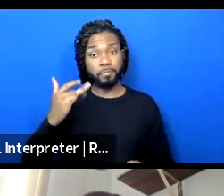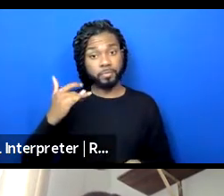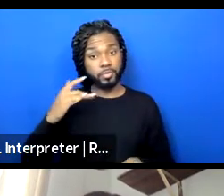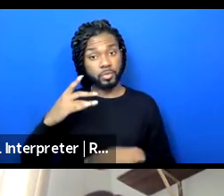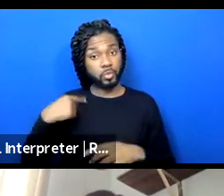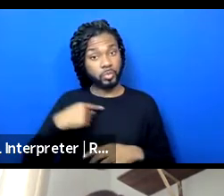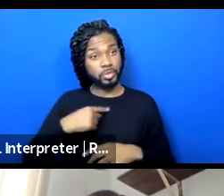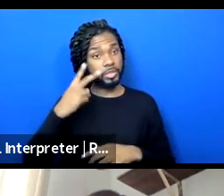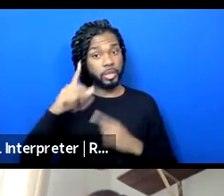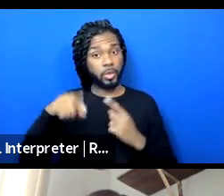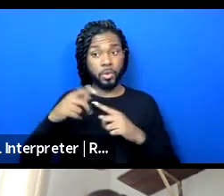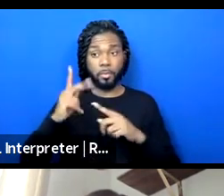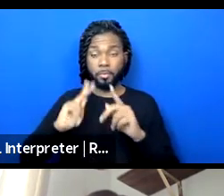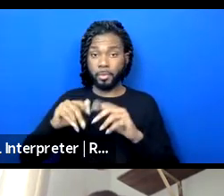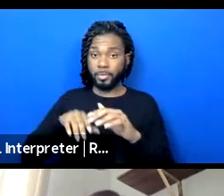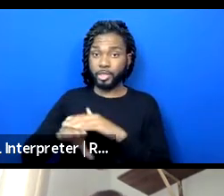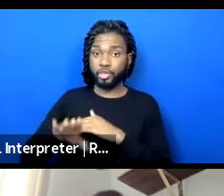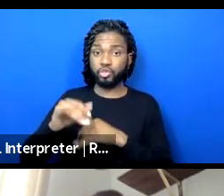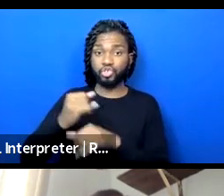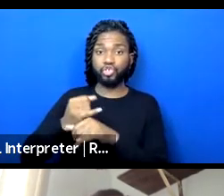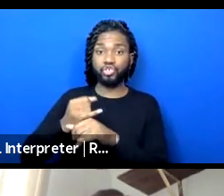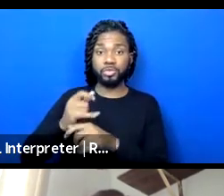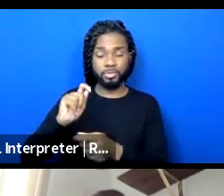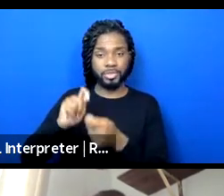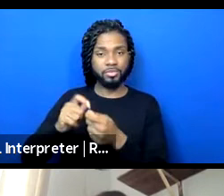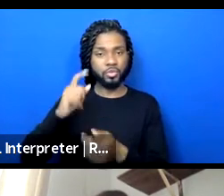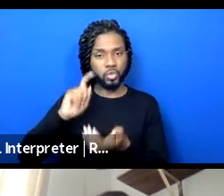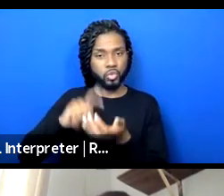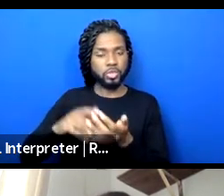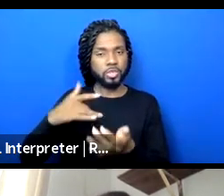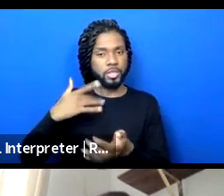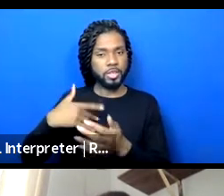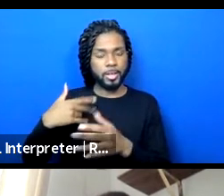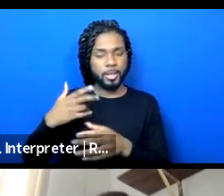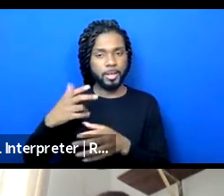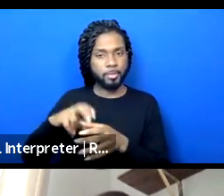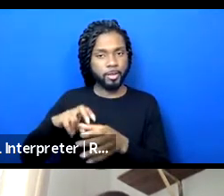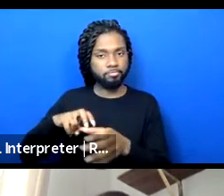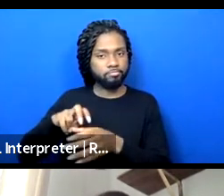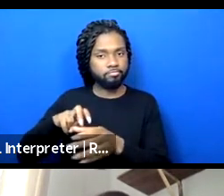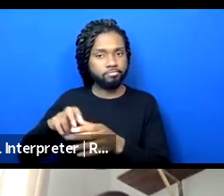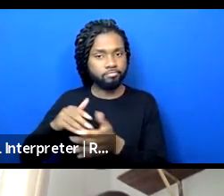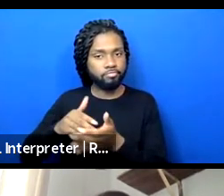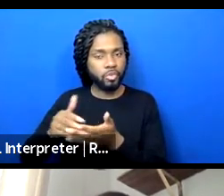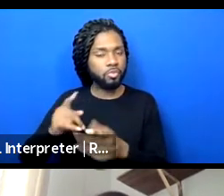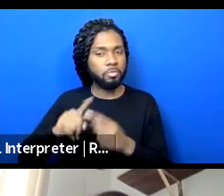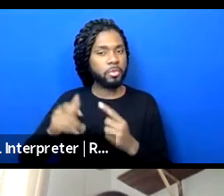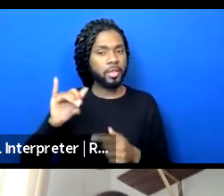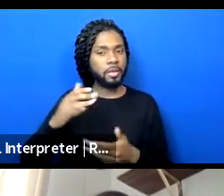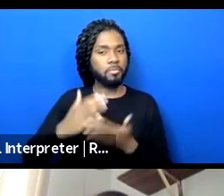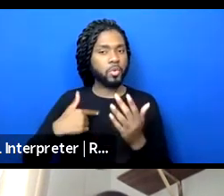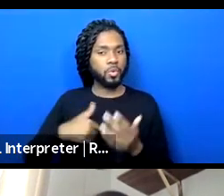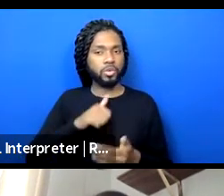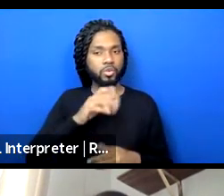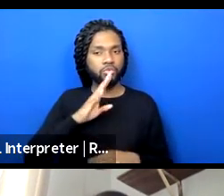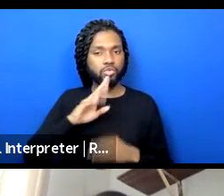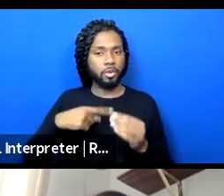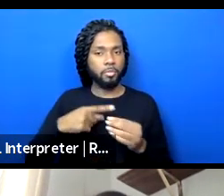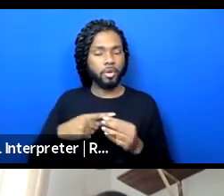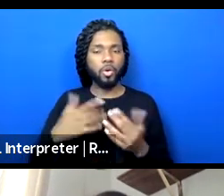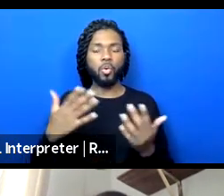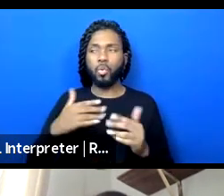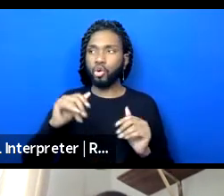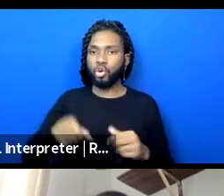go into institutions, particularly there's a huge turnover. So, but then that's the part that we don't get to talk about. Like, what is it that could